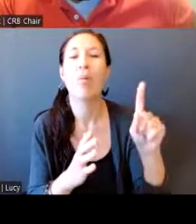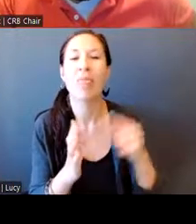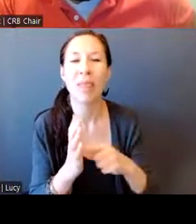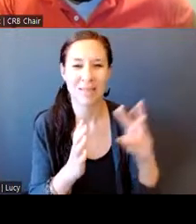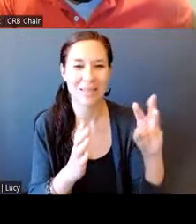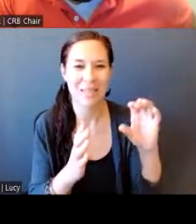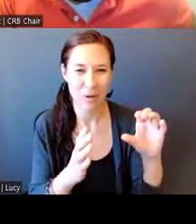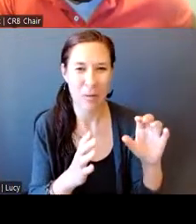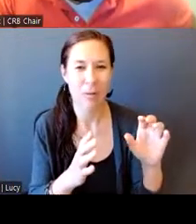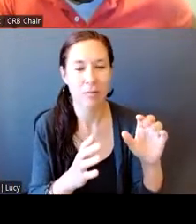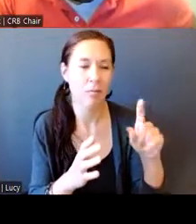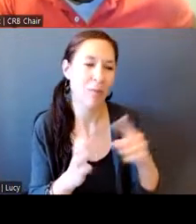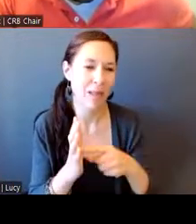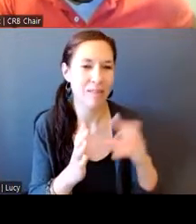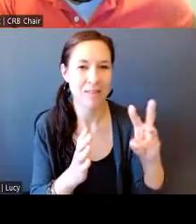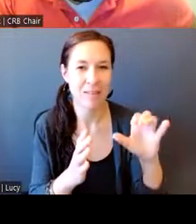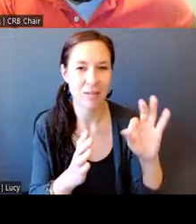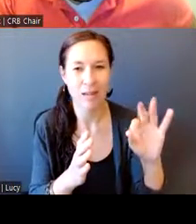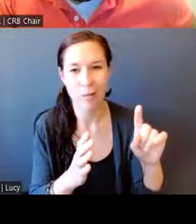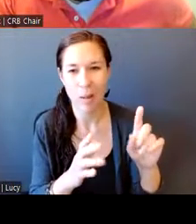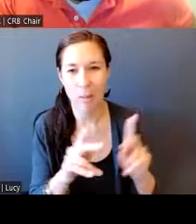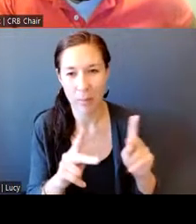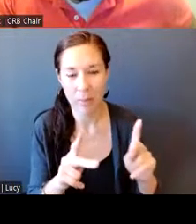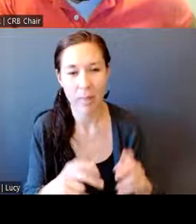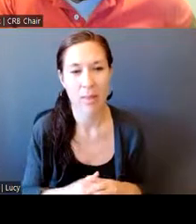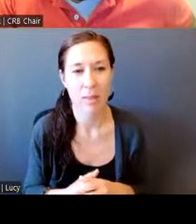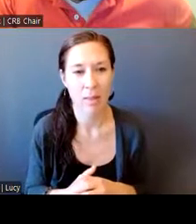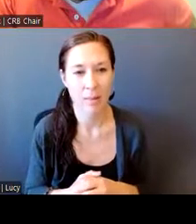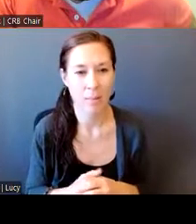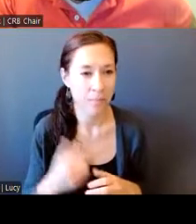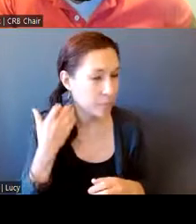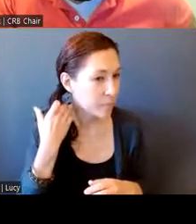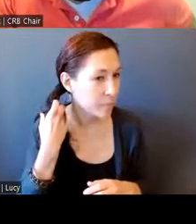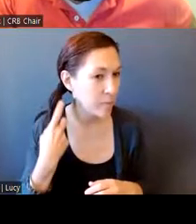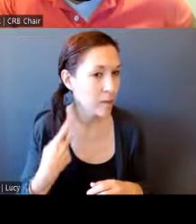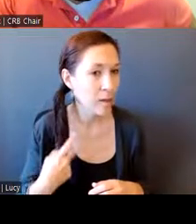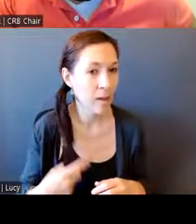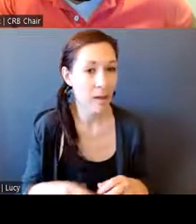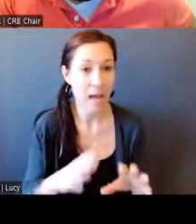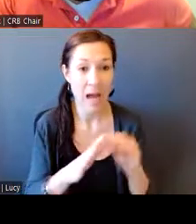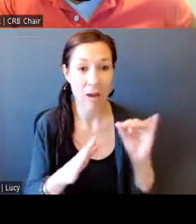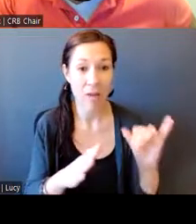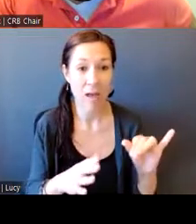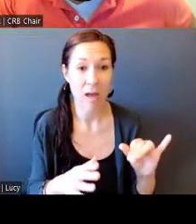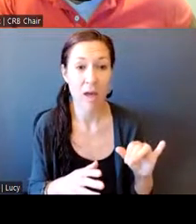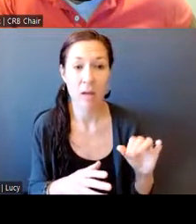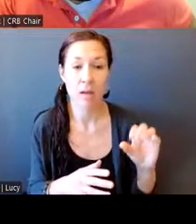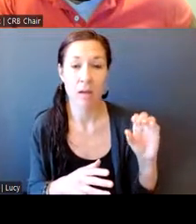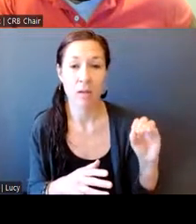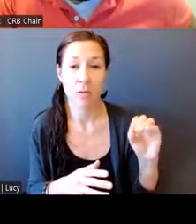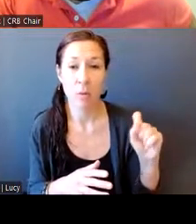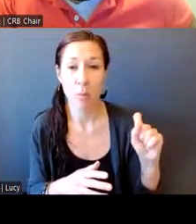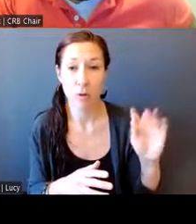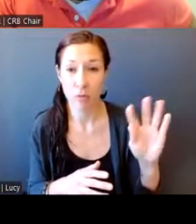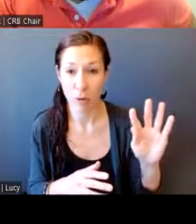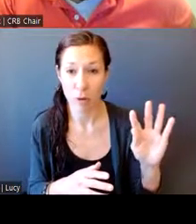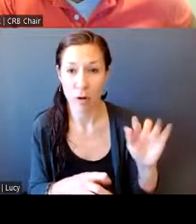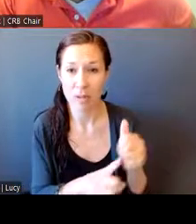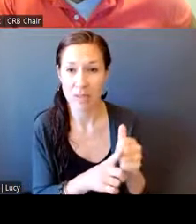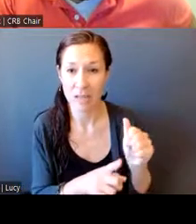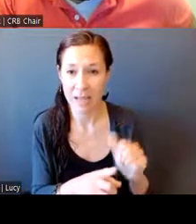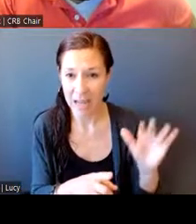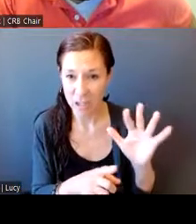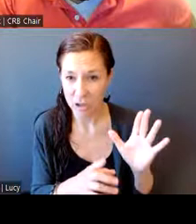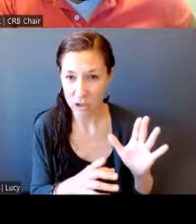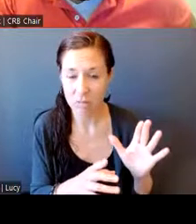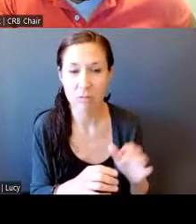1 Out of 1,600 people, 0.4% are Asian, not Hispanic.